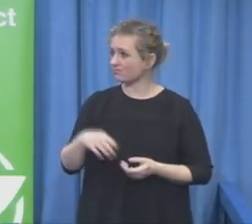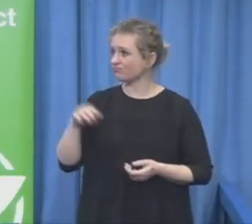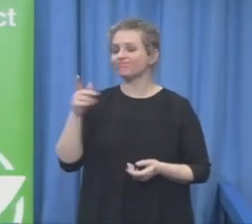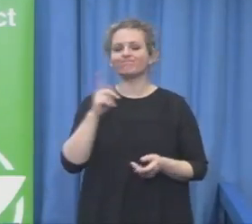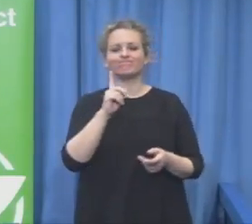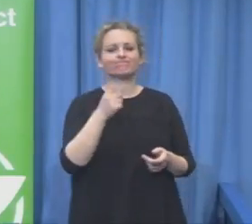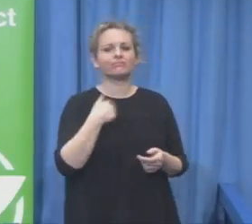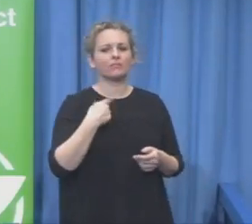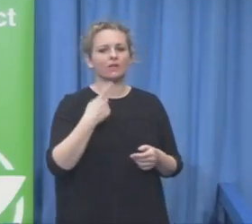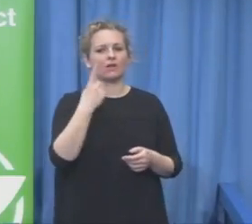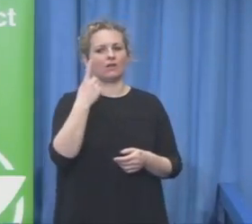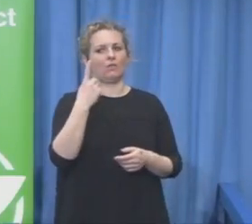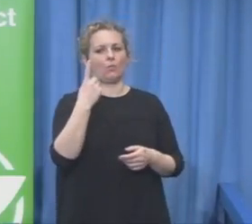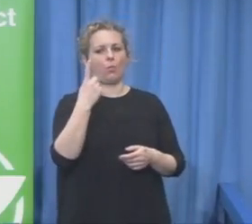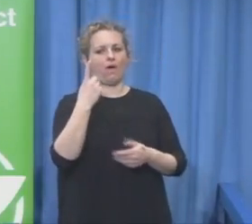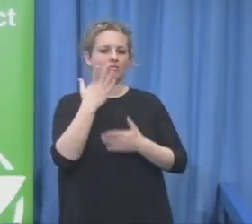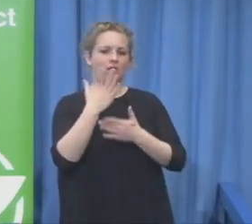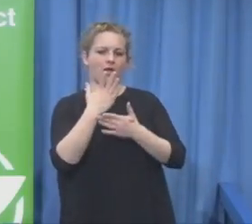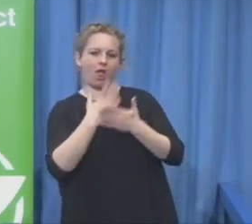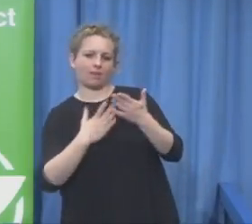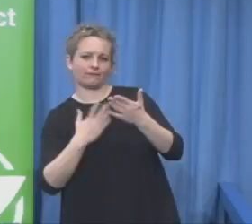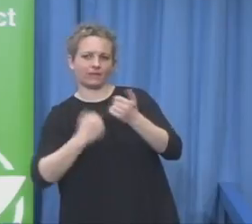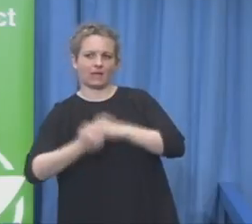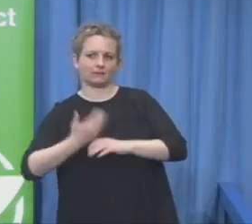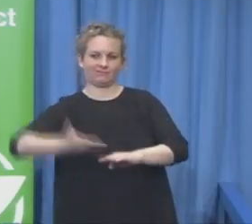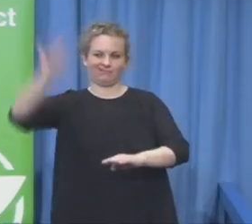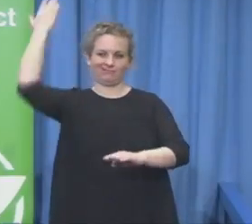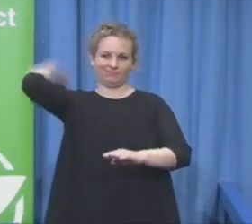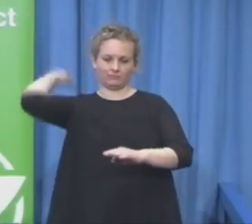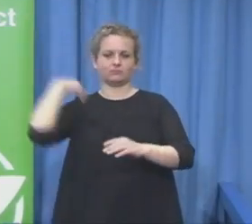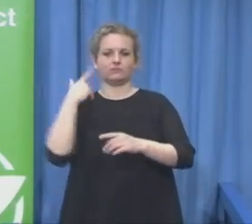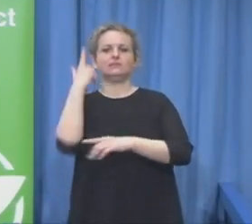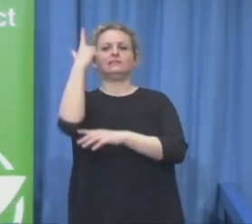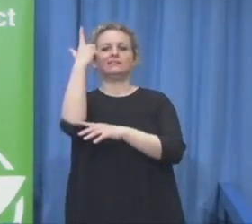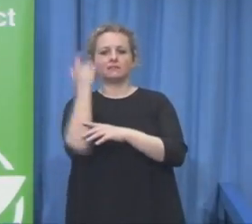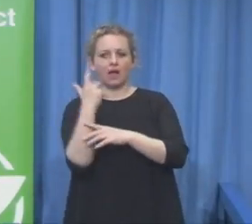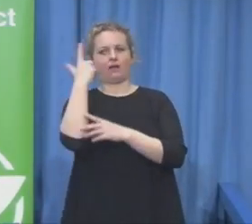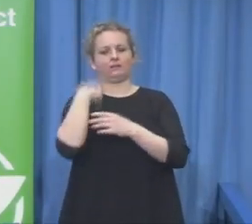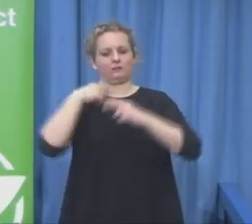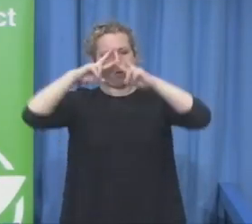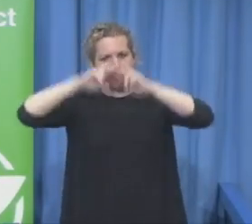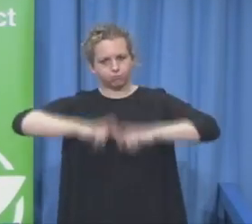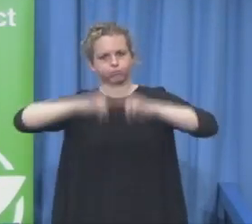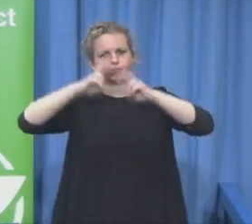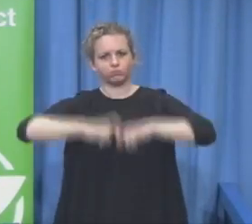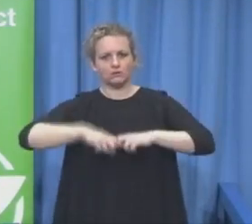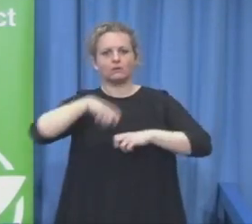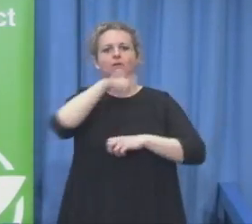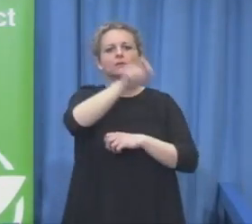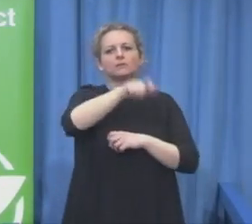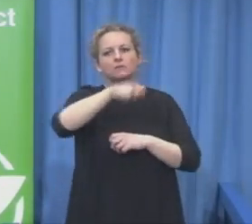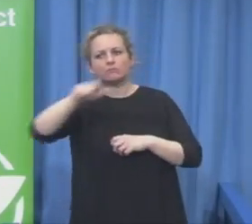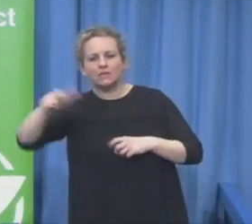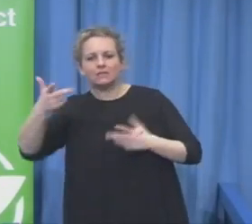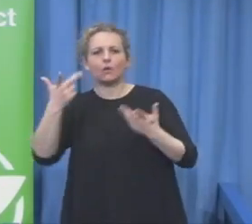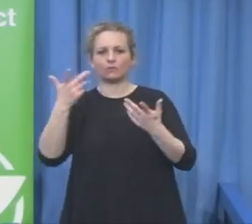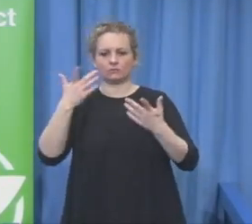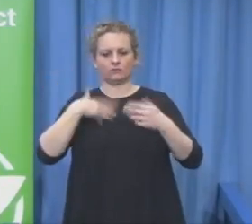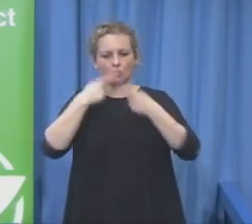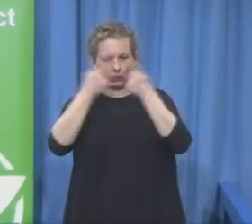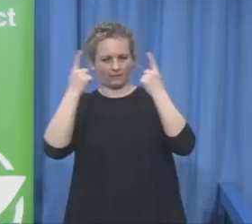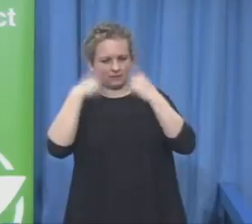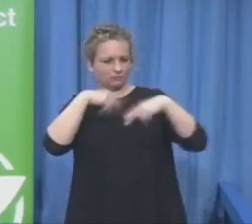find is that job satisfaction from vocational psychology standards in the field of intellectual